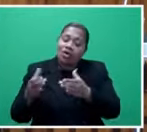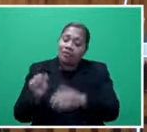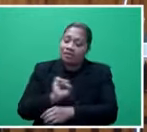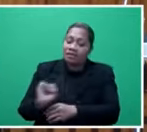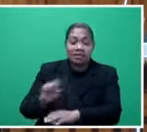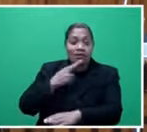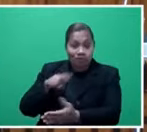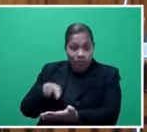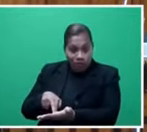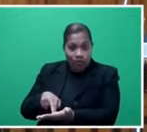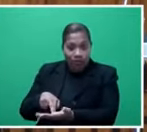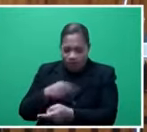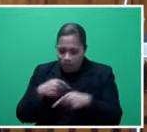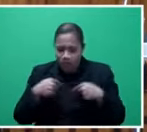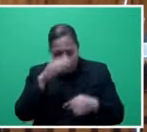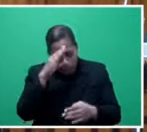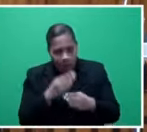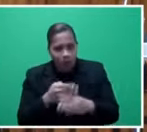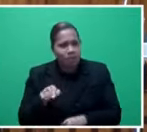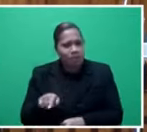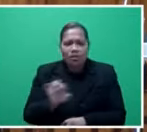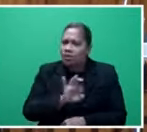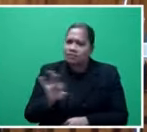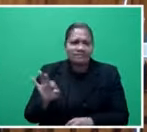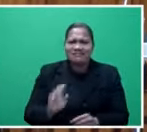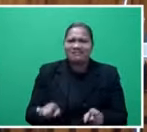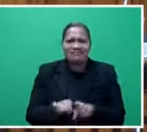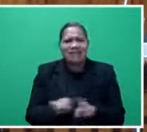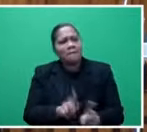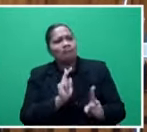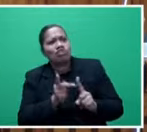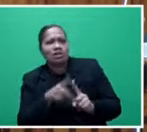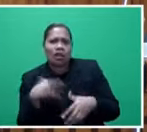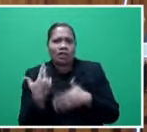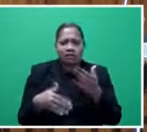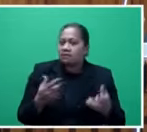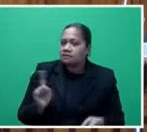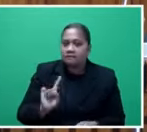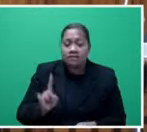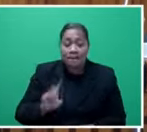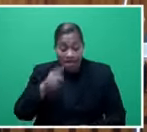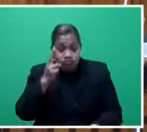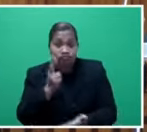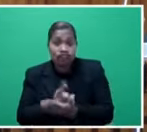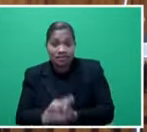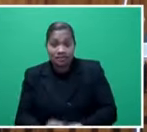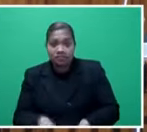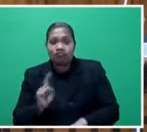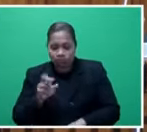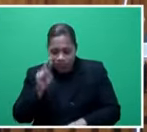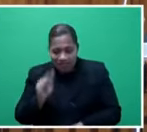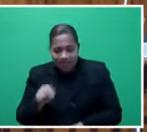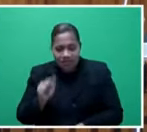And we hope that this is not going to be a political football. And the reality of the matter is that we need to address this area and this